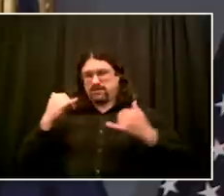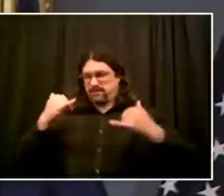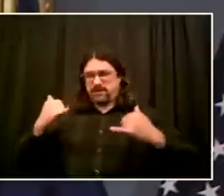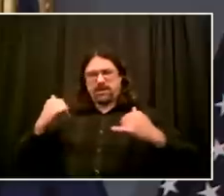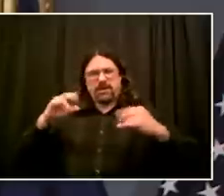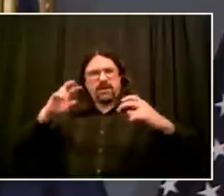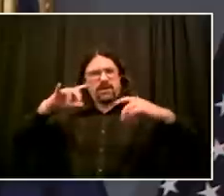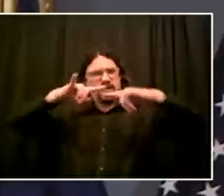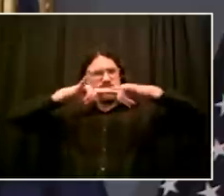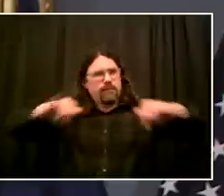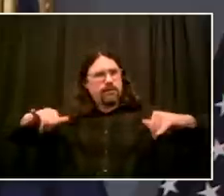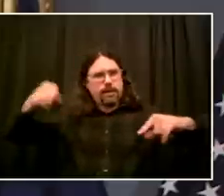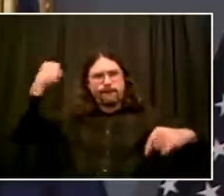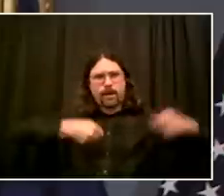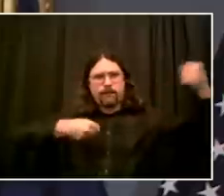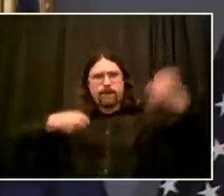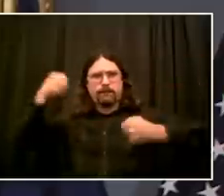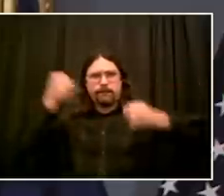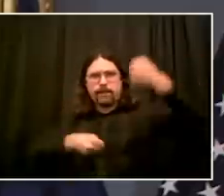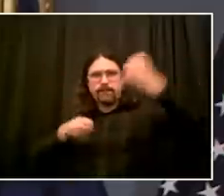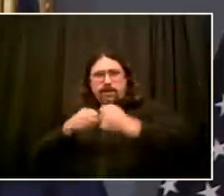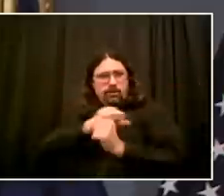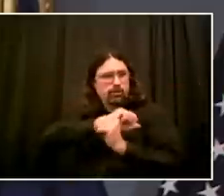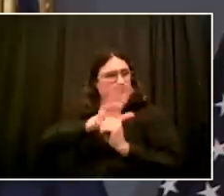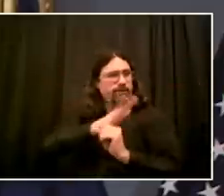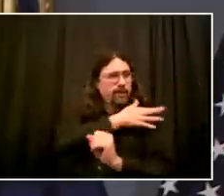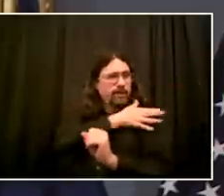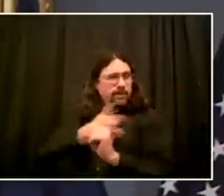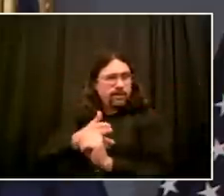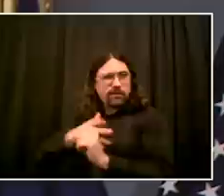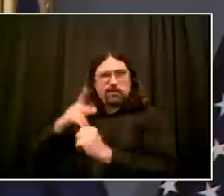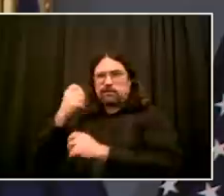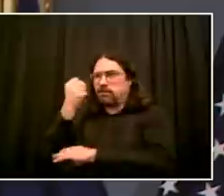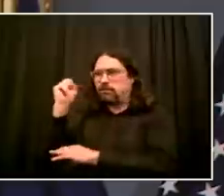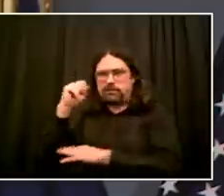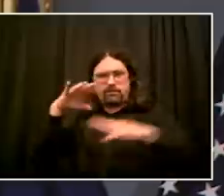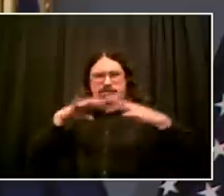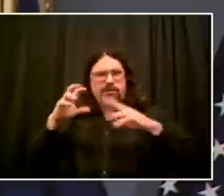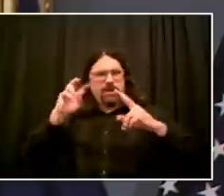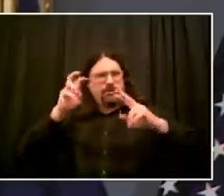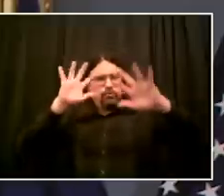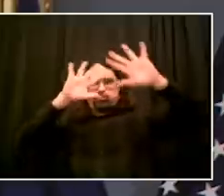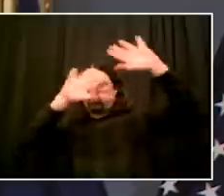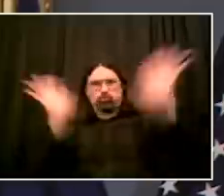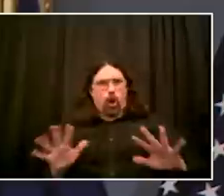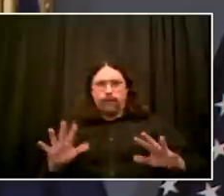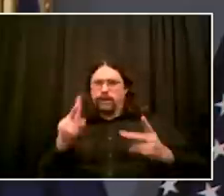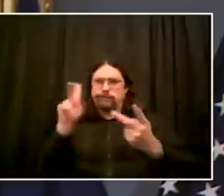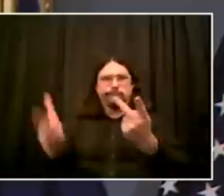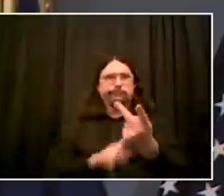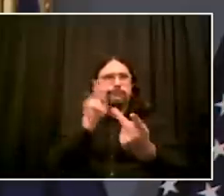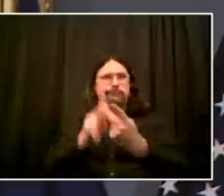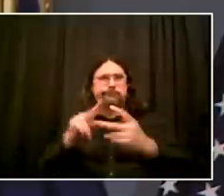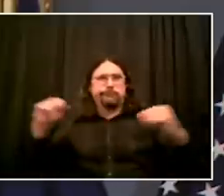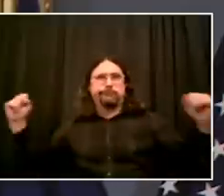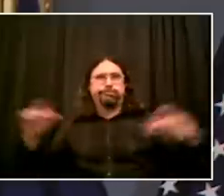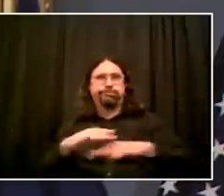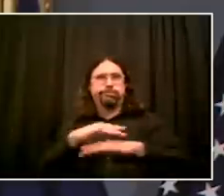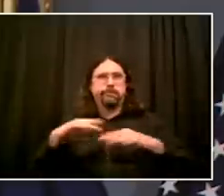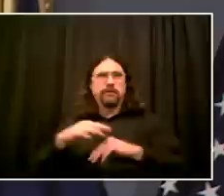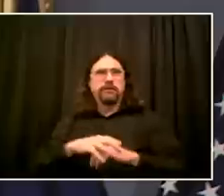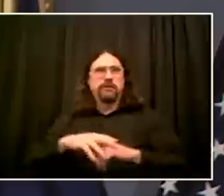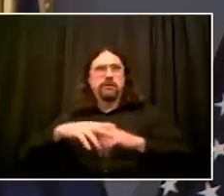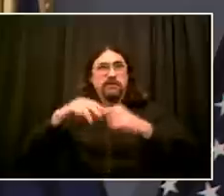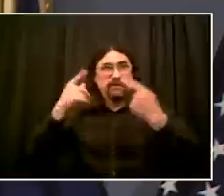when you're out there, it doesn't feel like people are remembering there's a pandemic because there is, you know, honest pain and anger and frustration. And people are dealing with a